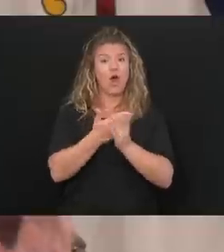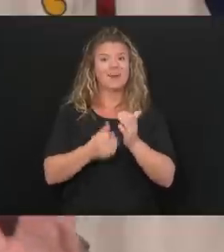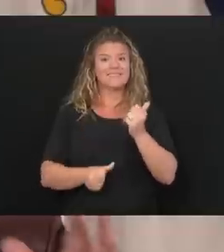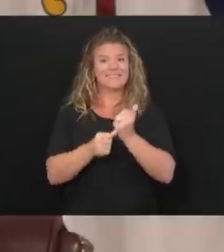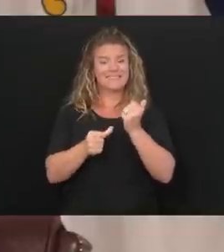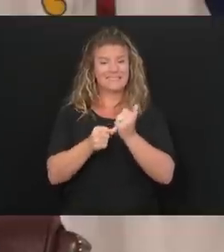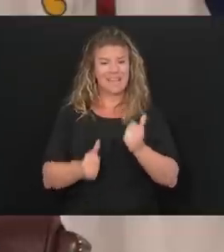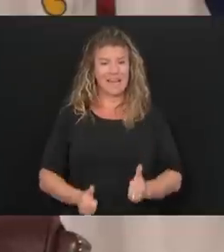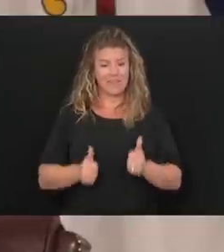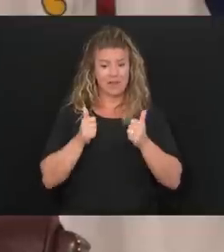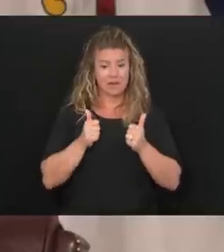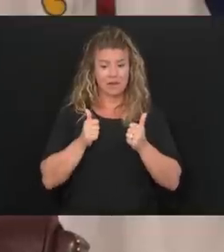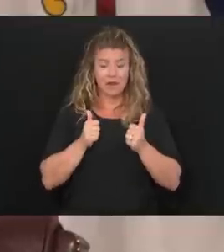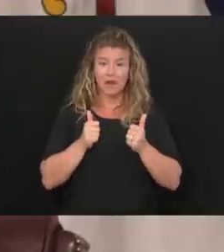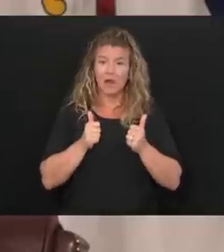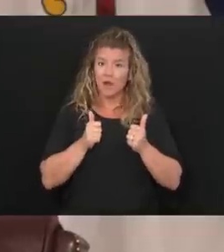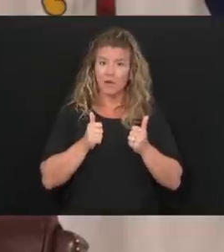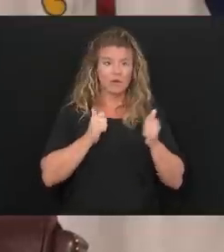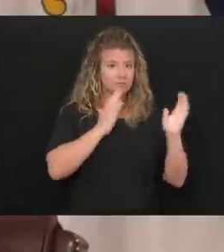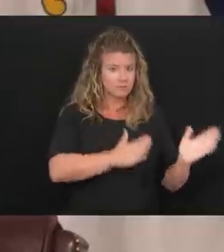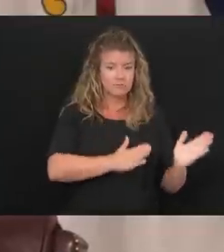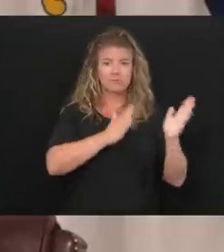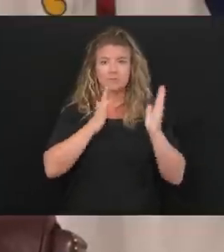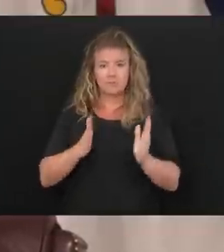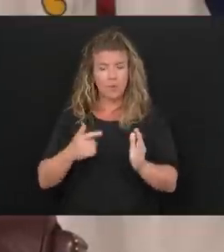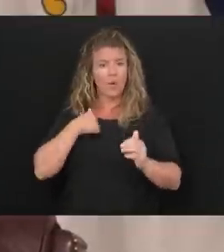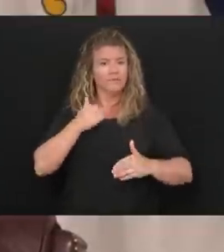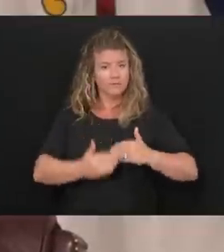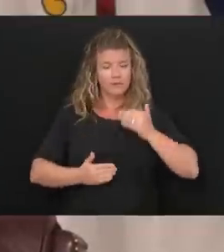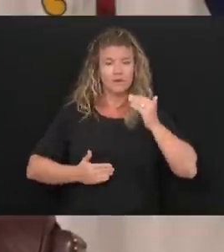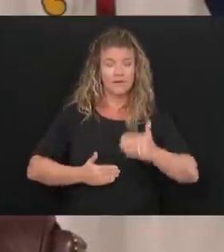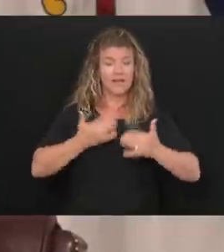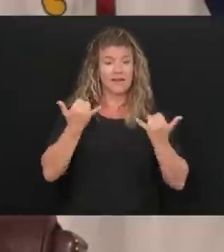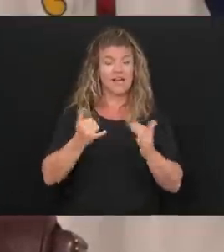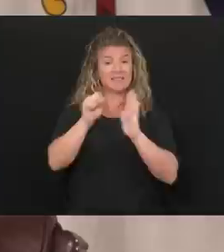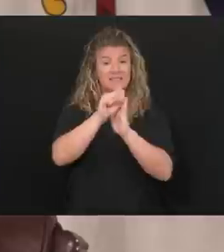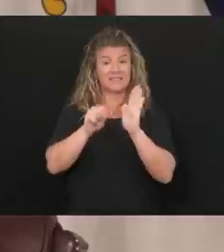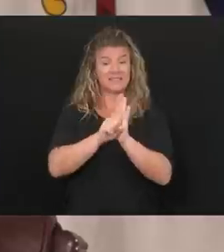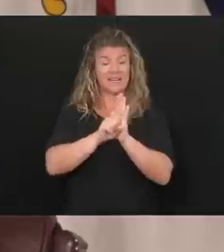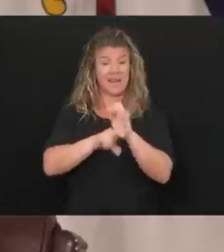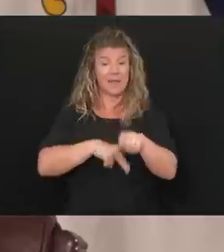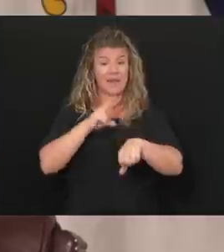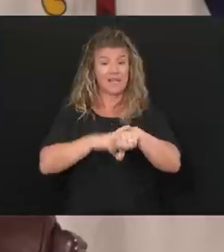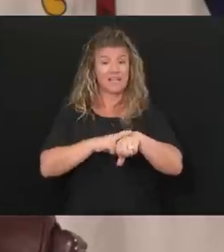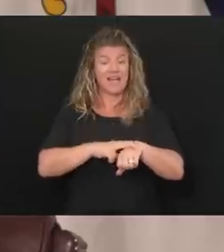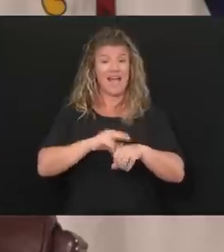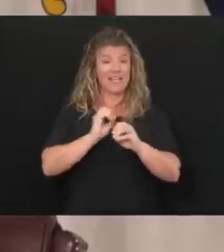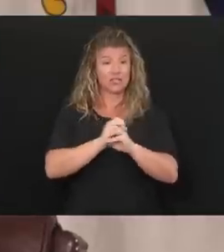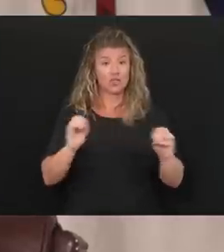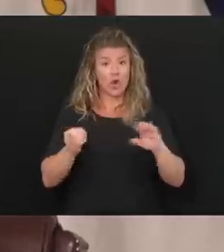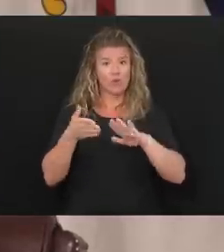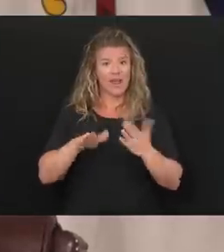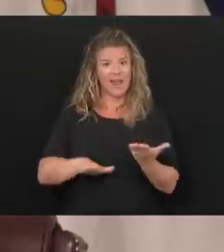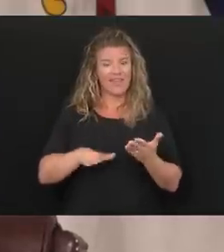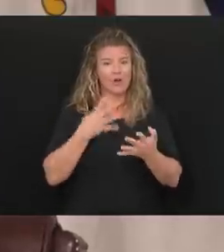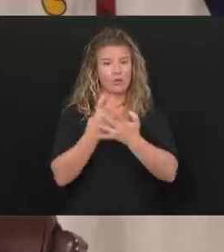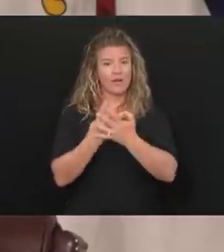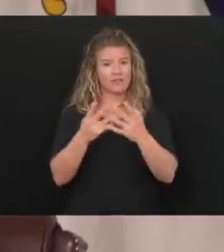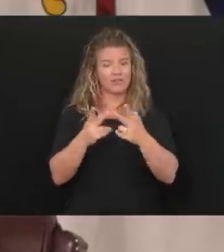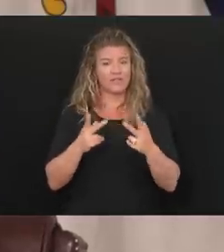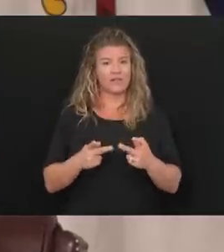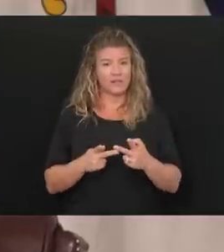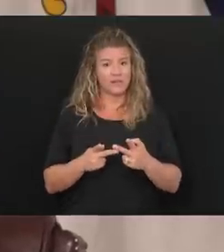living or moving in that direction to get that done? And what state in the nation does not have a death at a correctional facility?